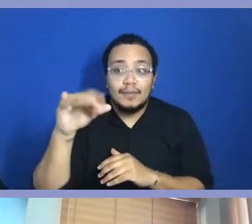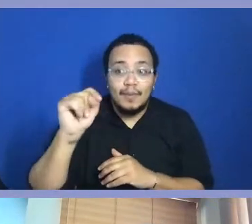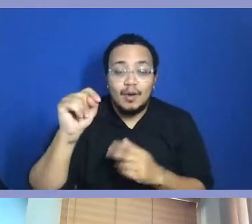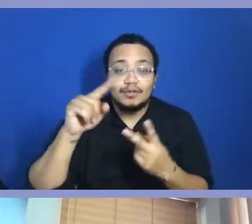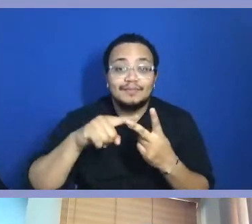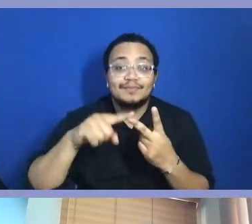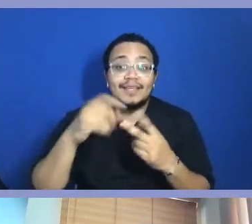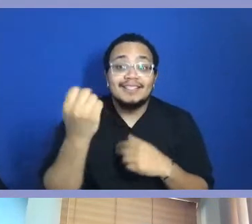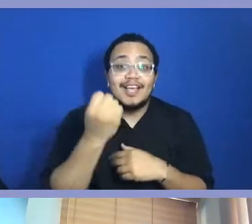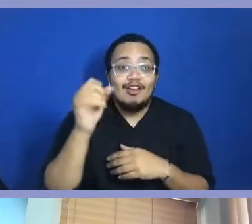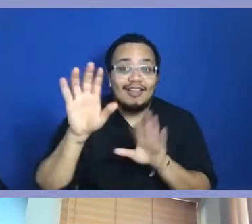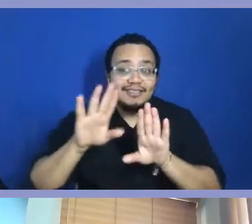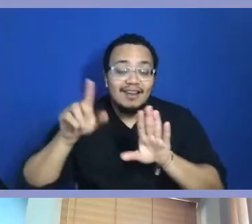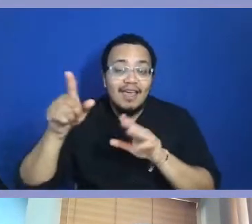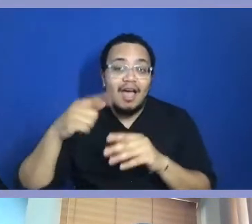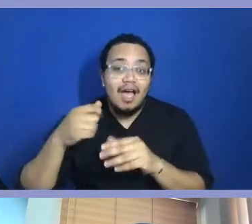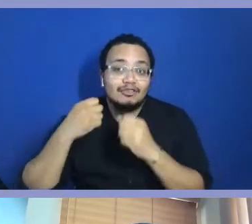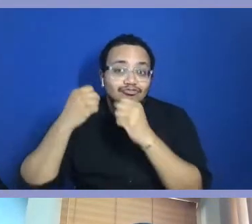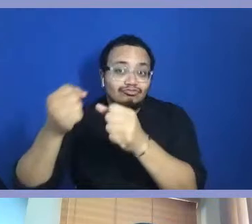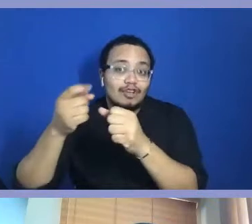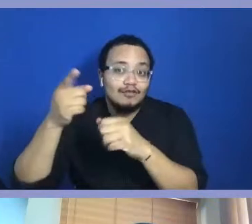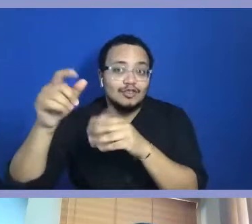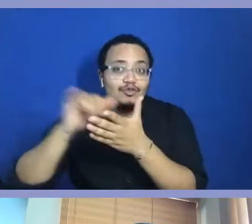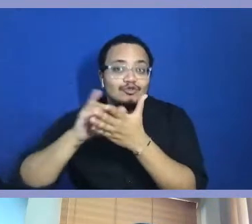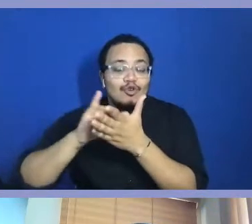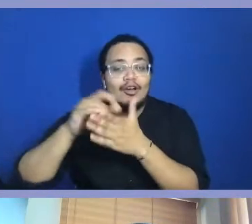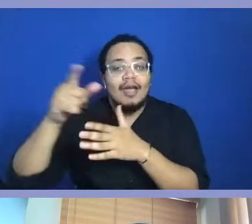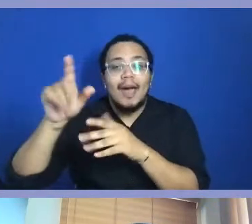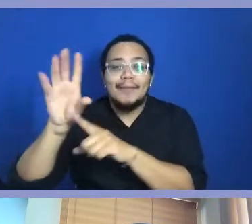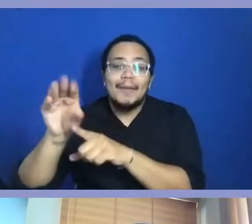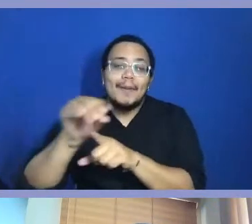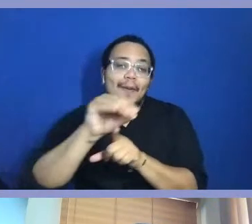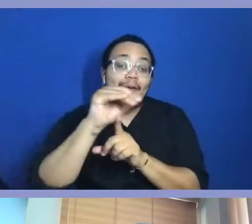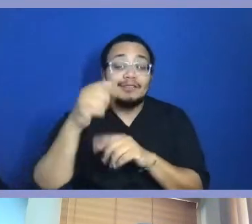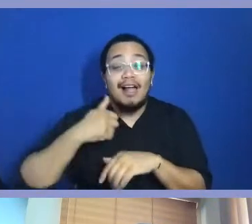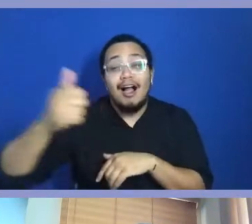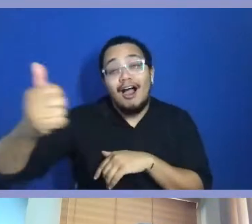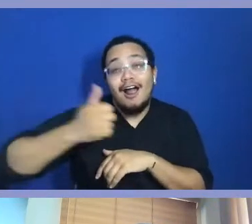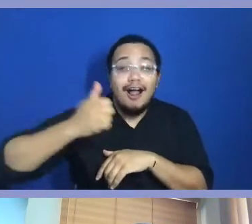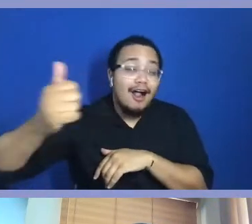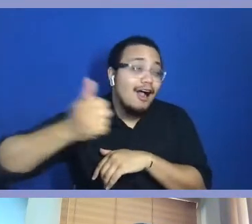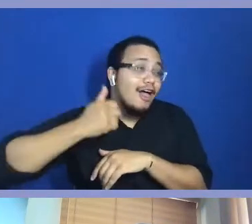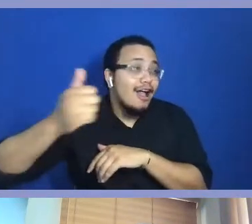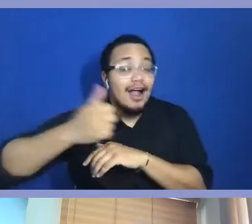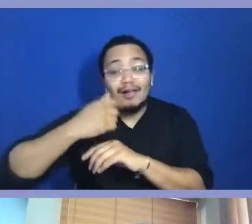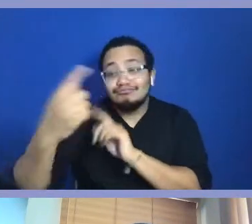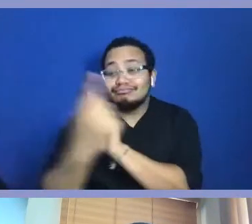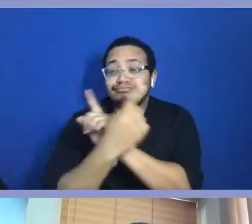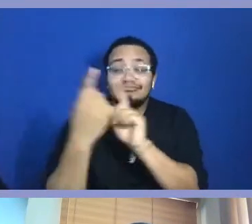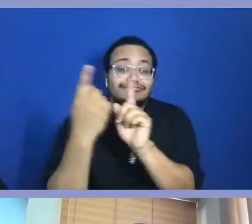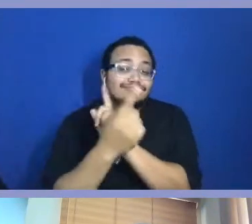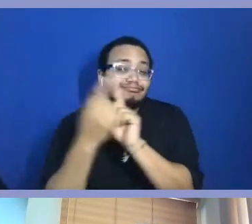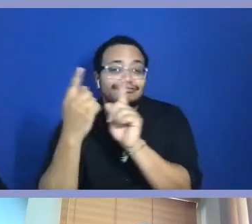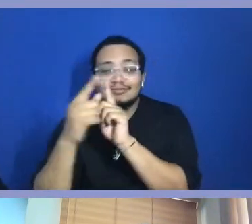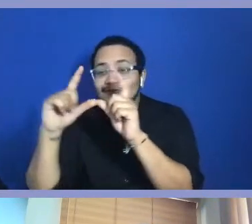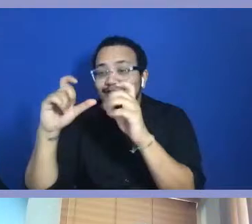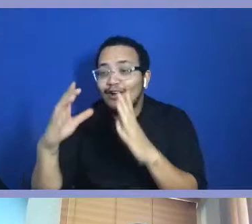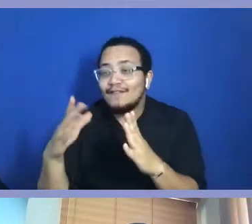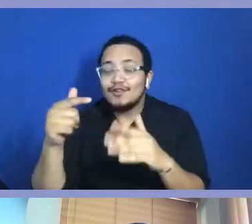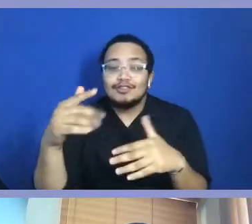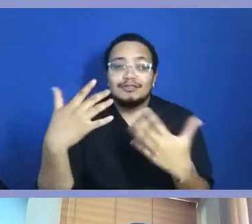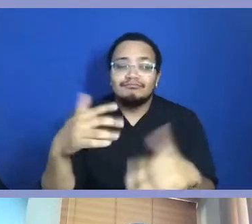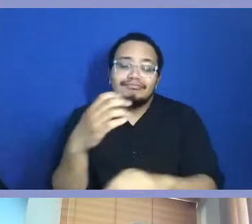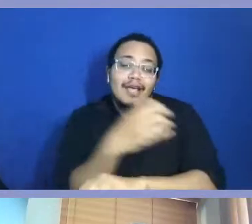inspired and run back down. I started doing the New York, D.C. thing. I met more artists. I met more powerful women